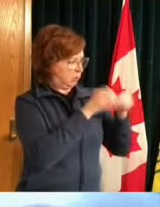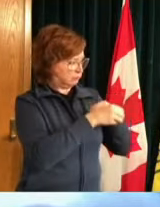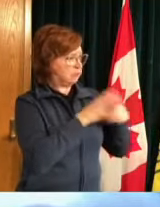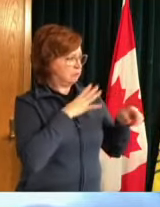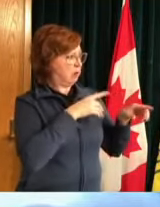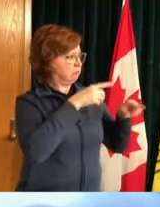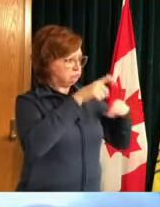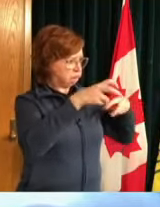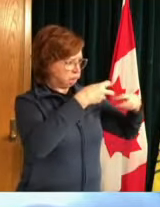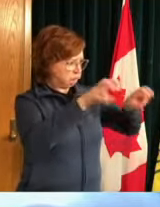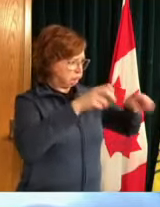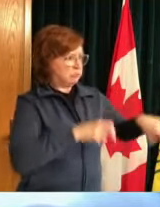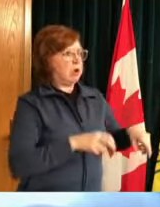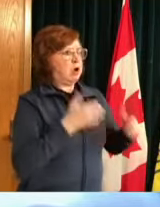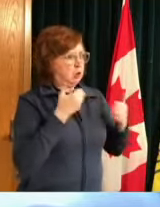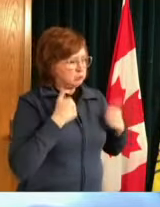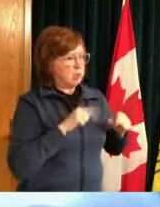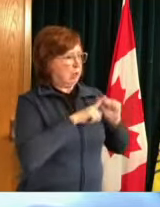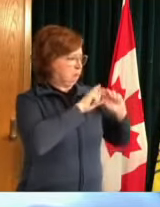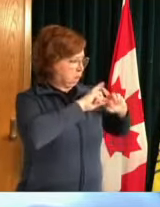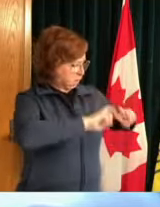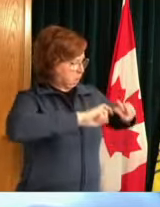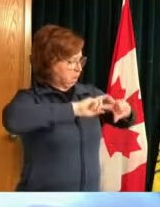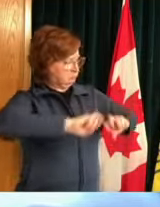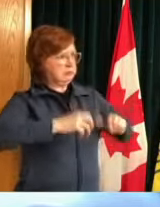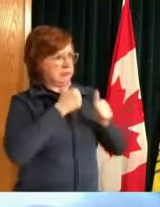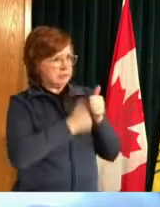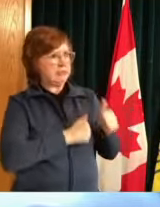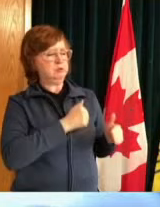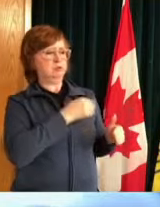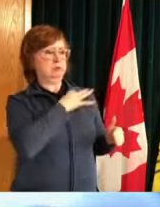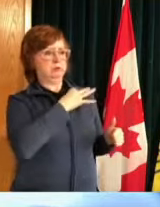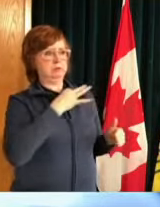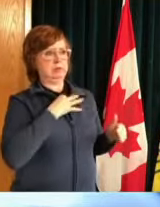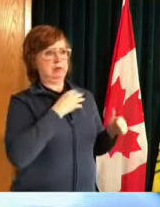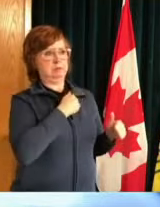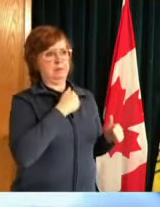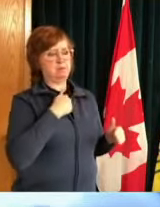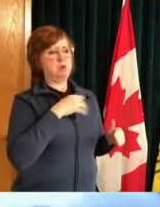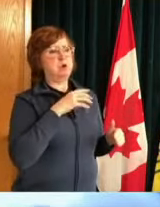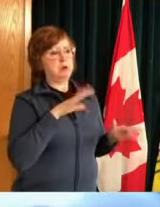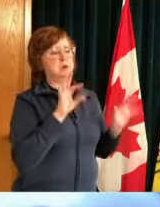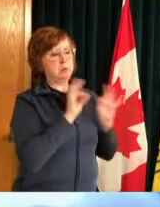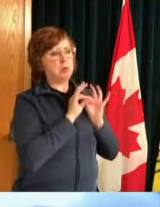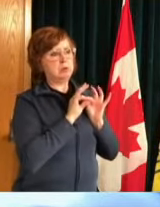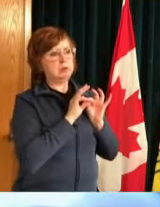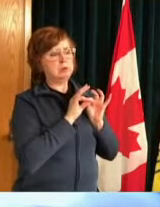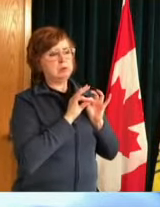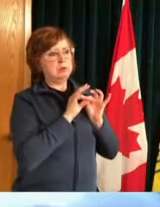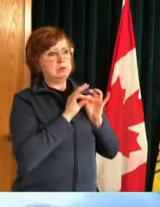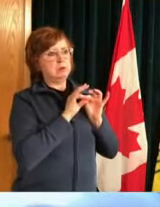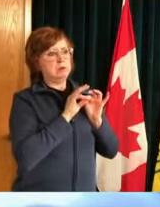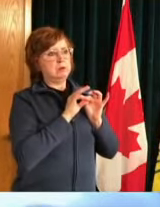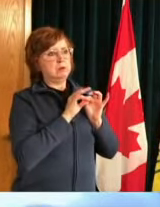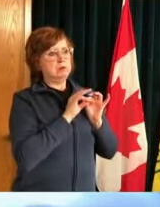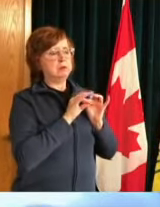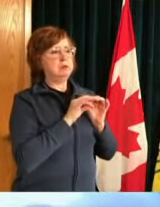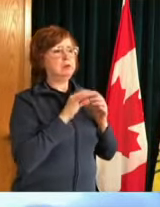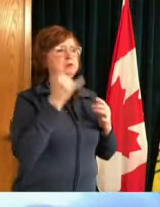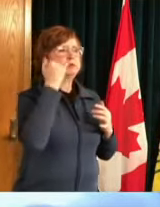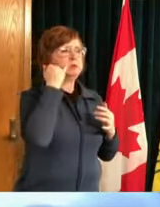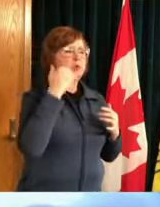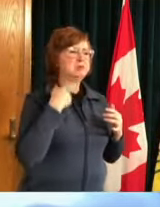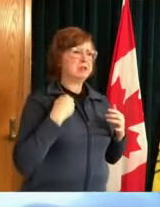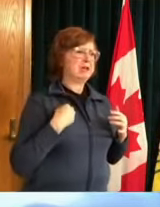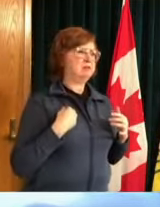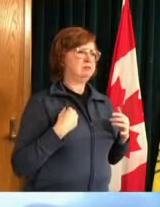counts because you know multiple small outbreaks three cases here two cases there are what's adding